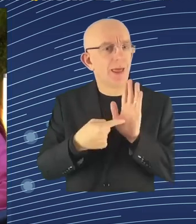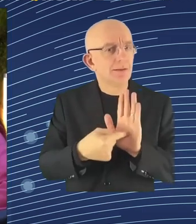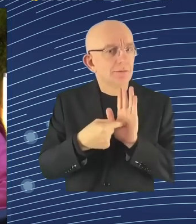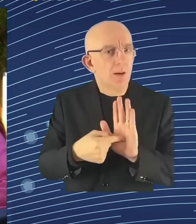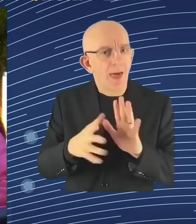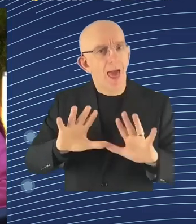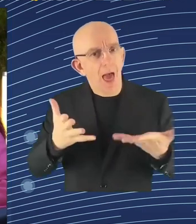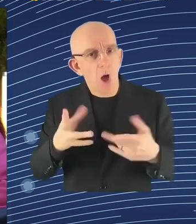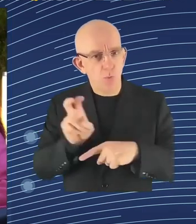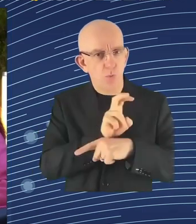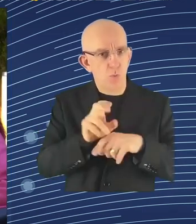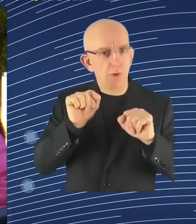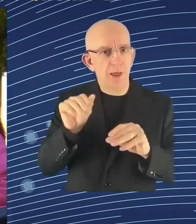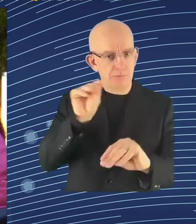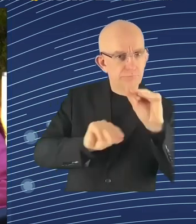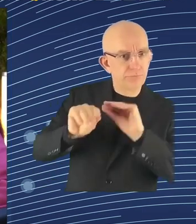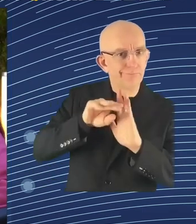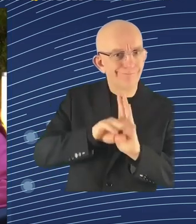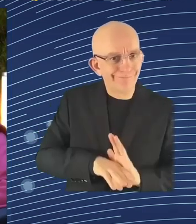standards. Is this something you're betting on?